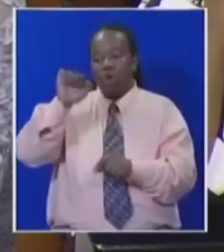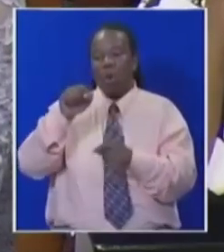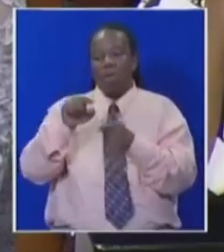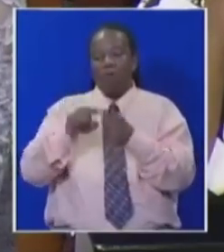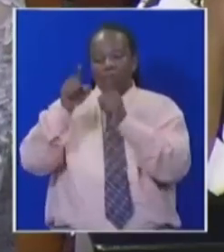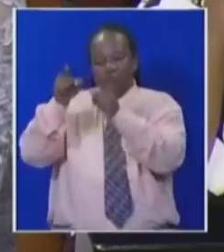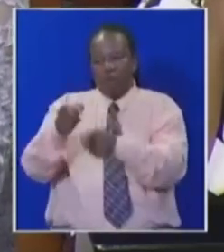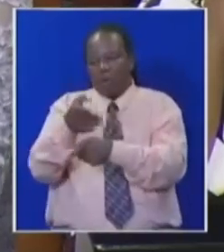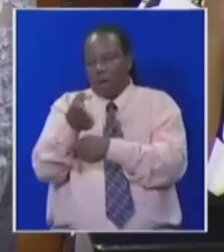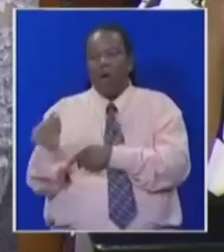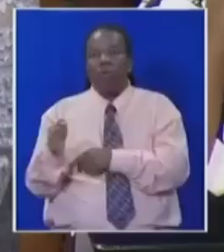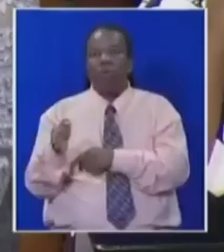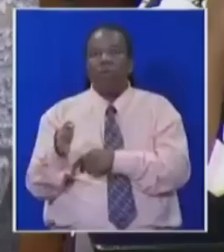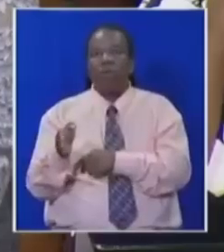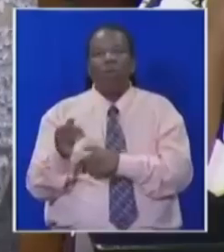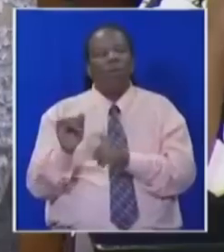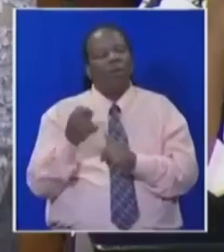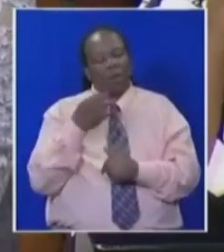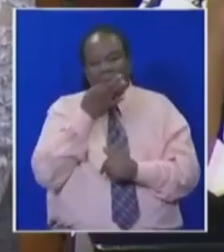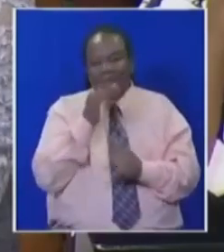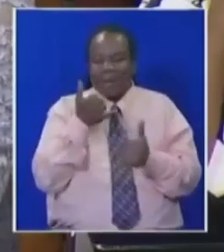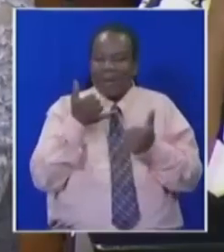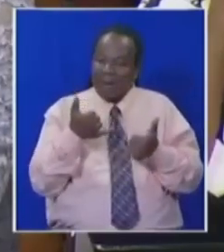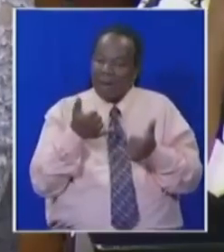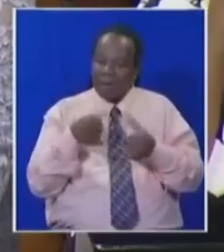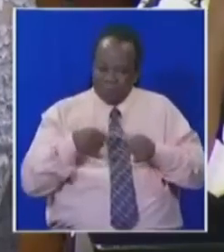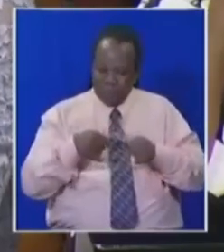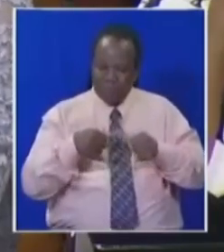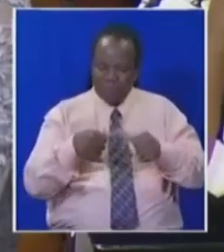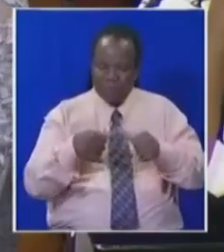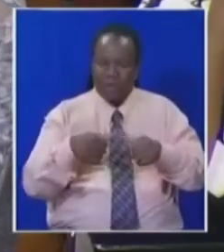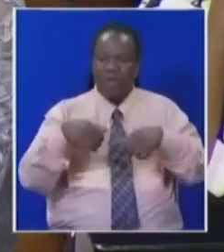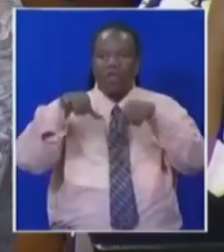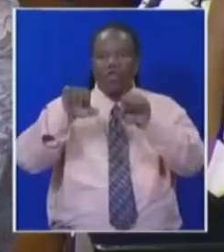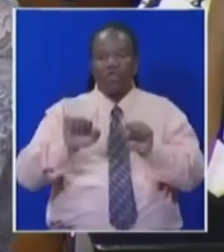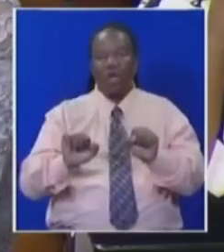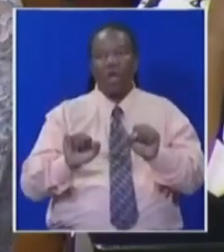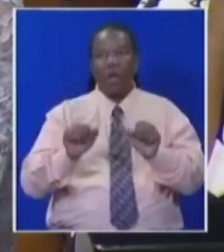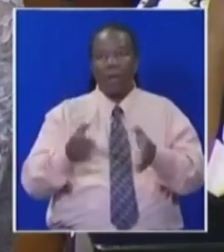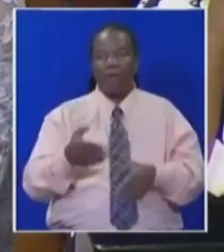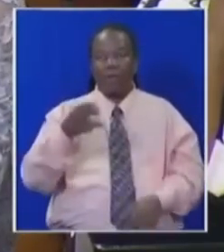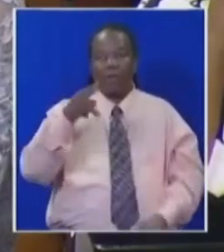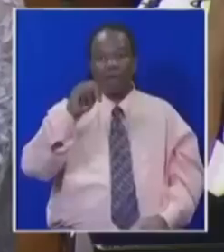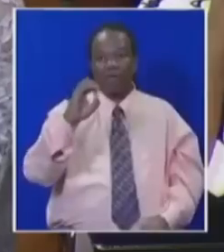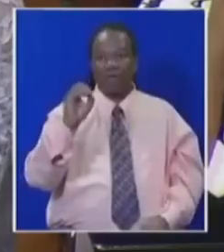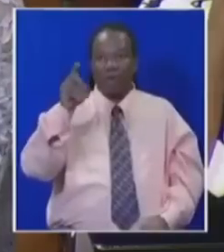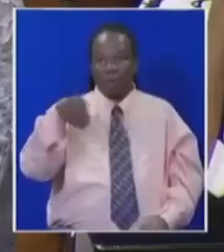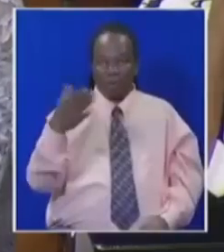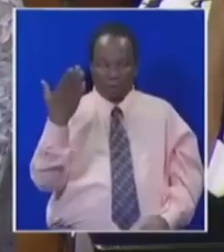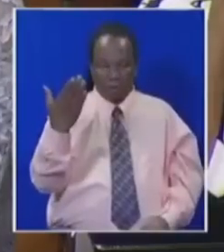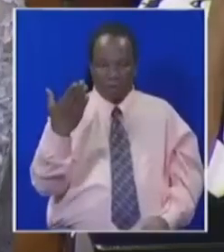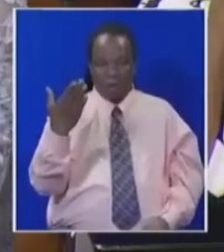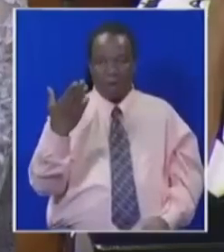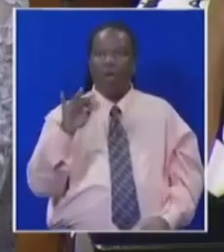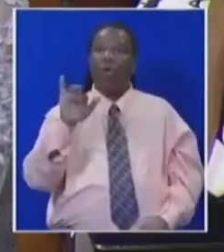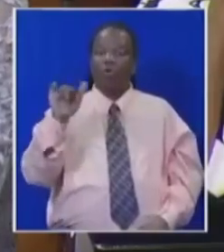and i'm saying we now are going to proceed chairperson of the ncop you can sit there you will now you are co